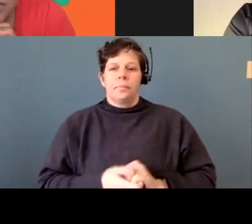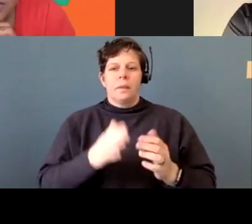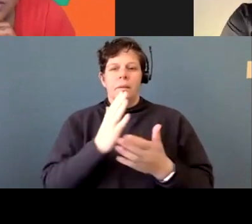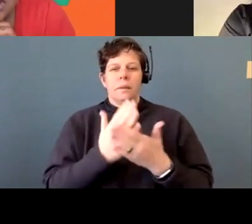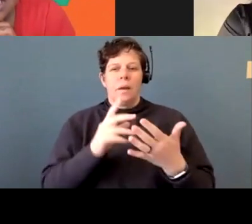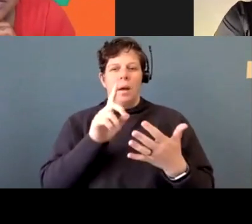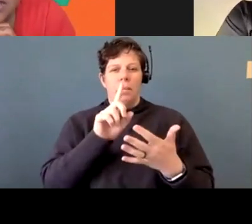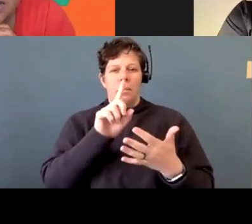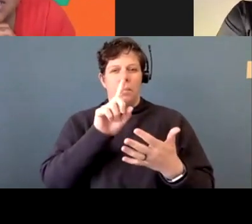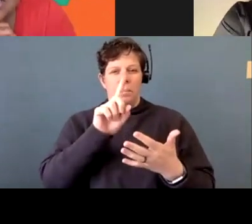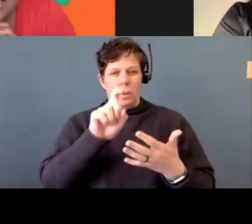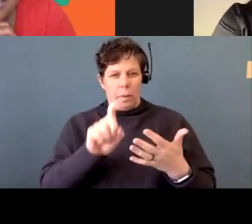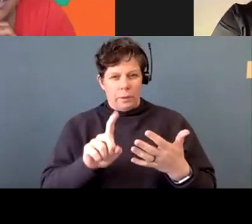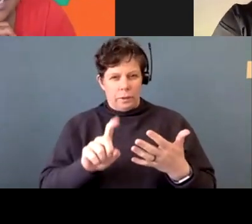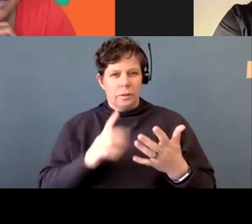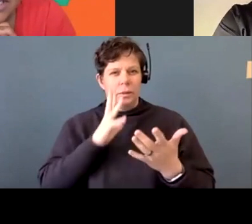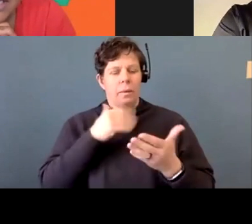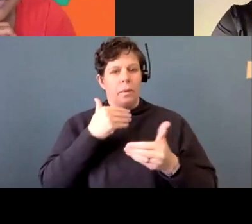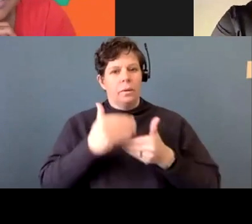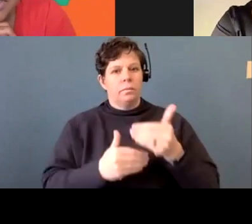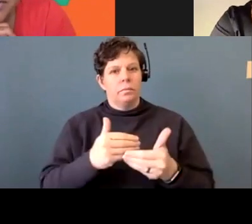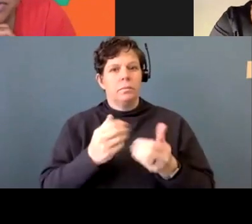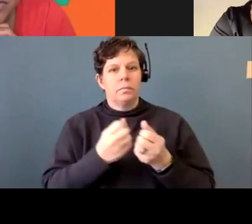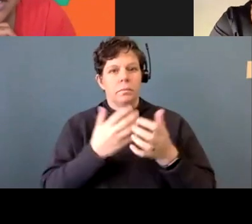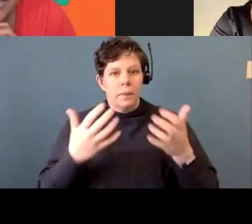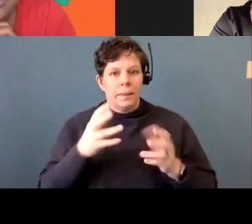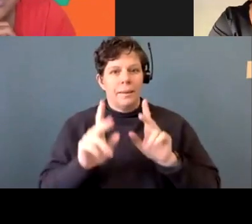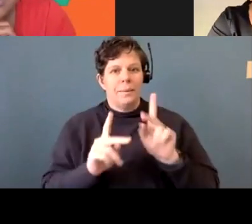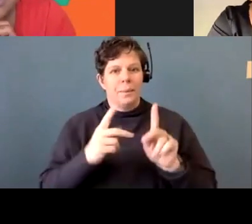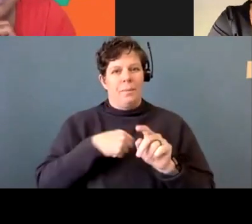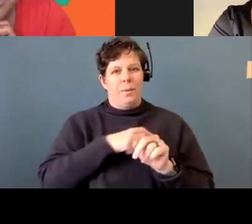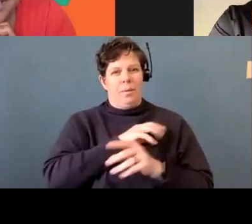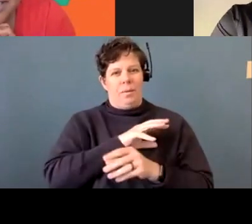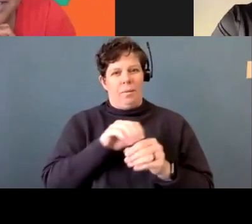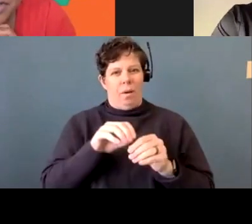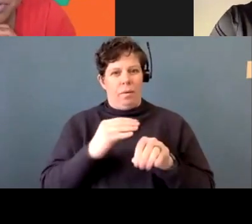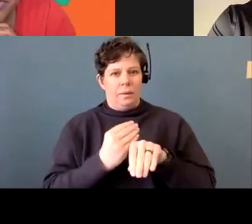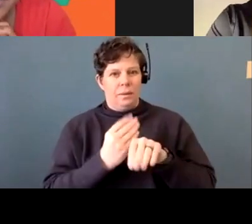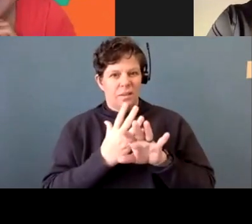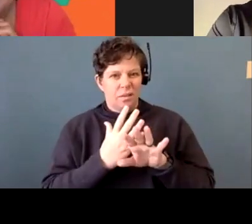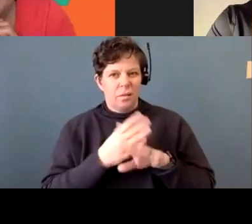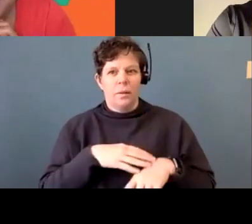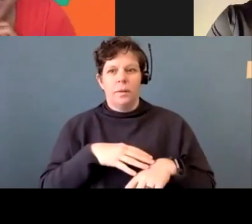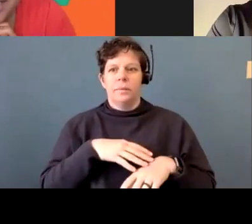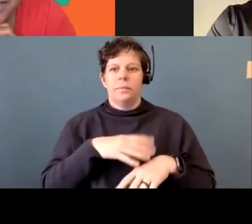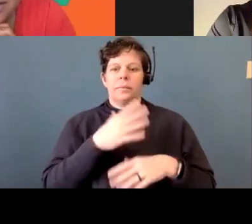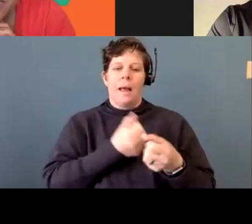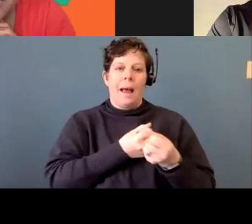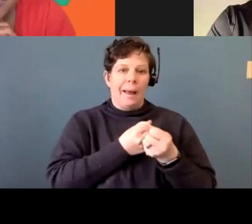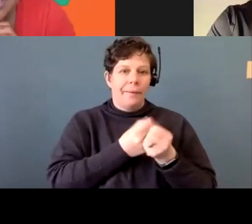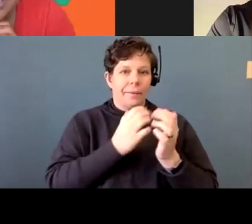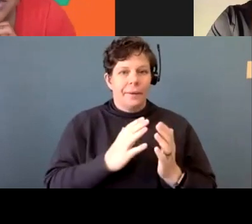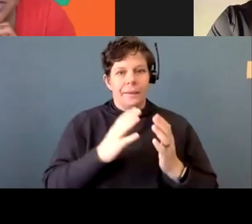So a lot of us on this call are advocates, victim service providers, direct service providers, healthcare providers.